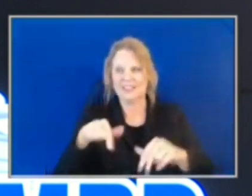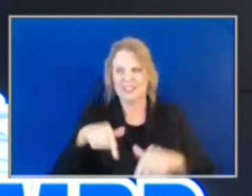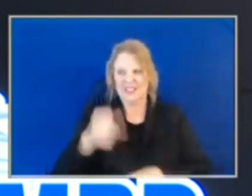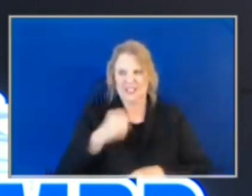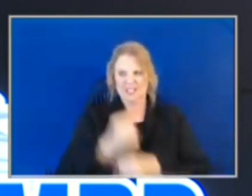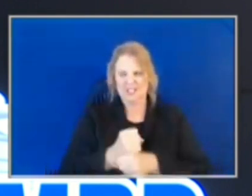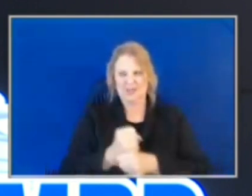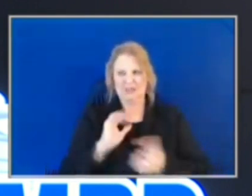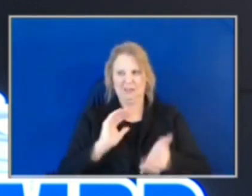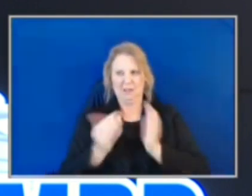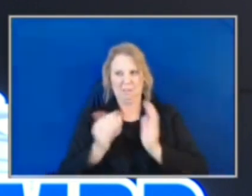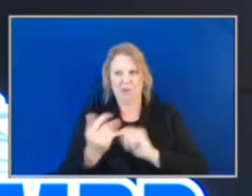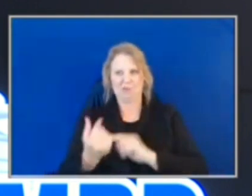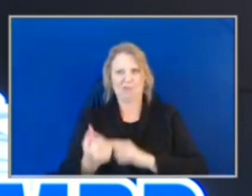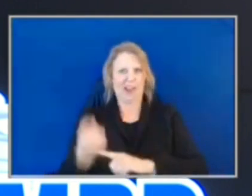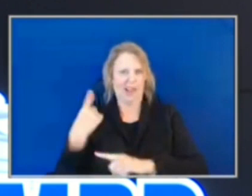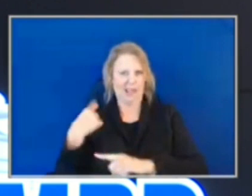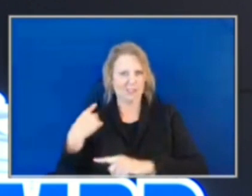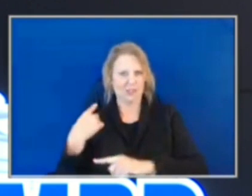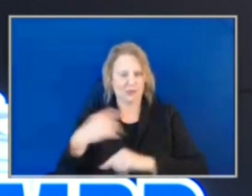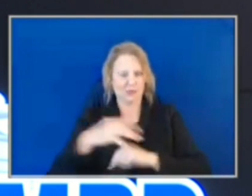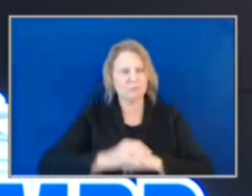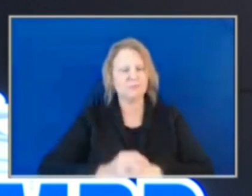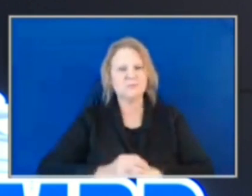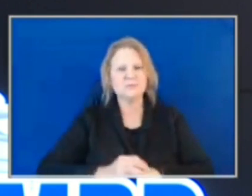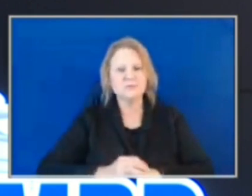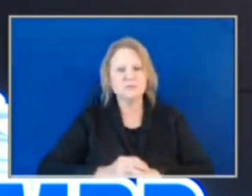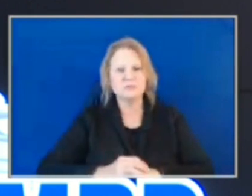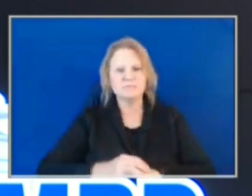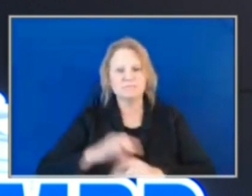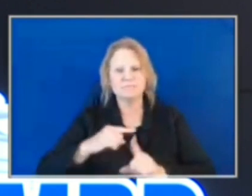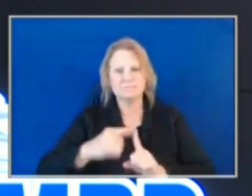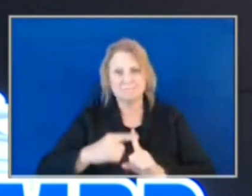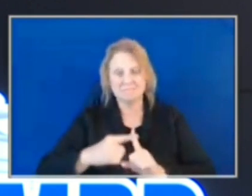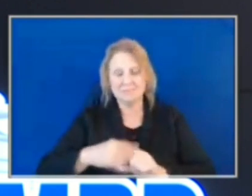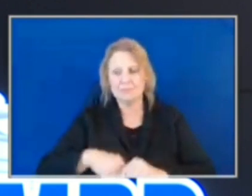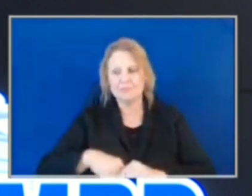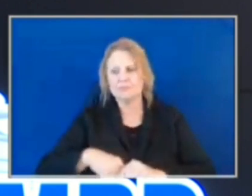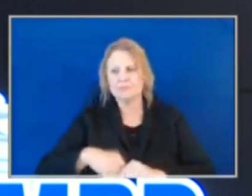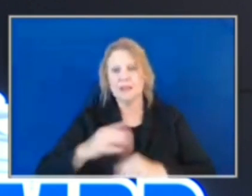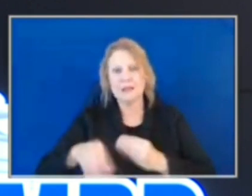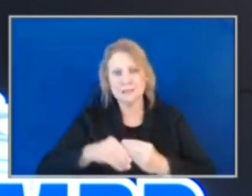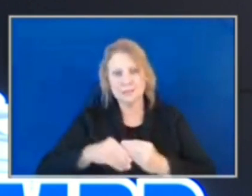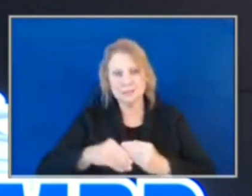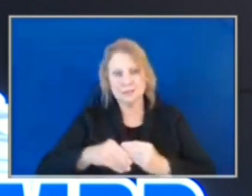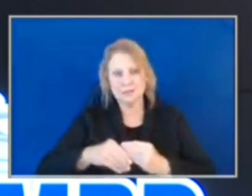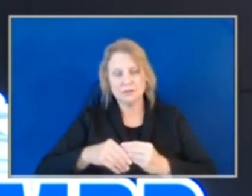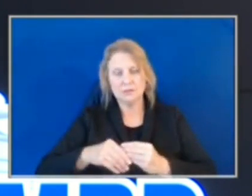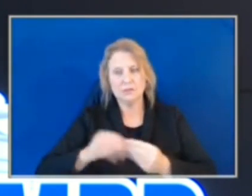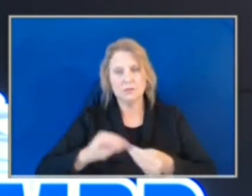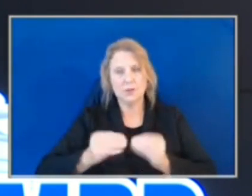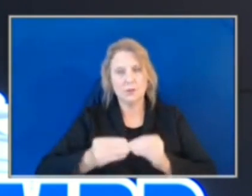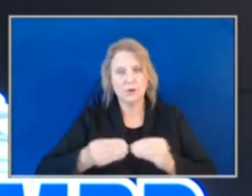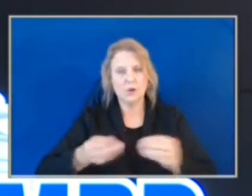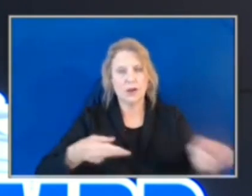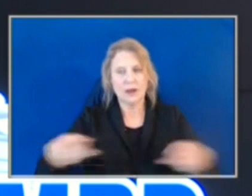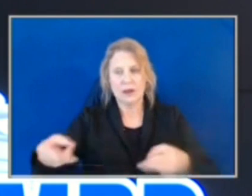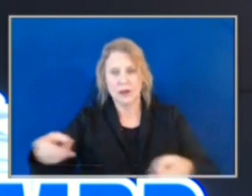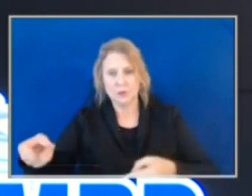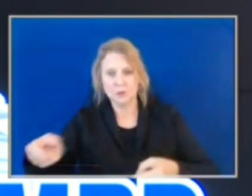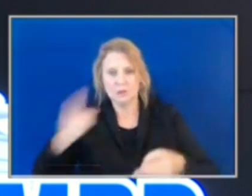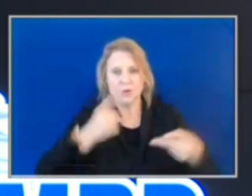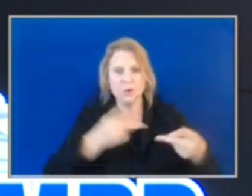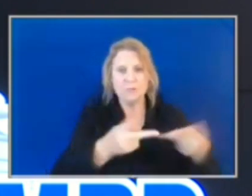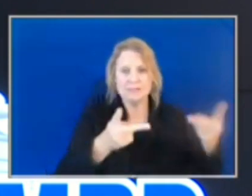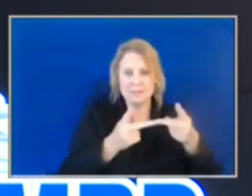time last year in 2022. Additionally, the number of hires for the position of police officer here at